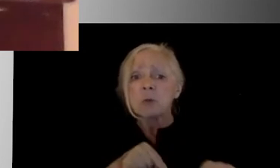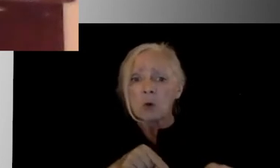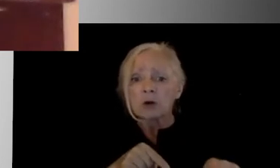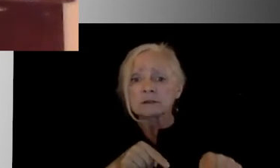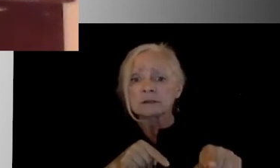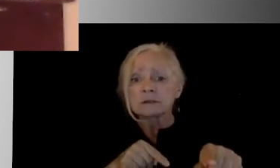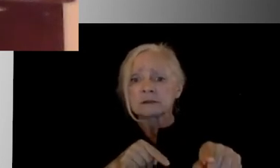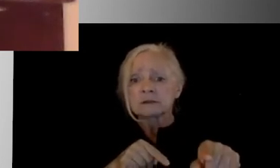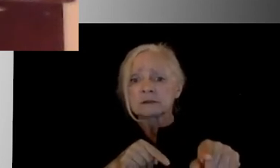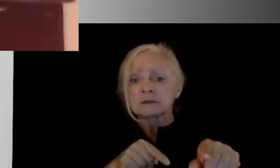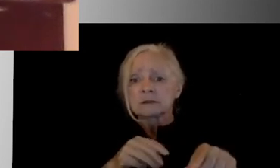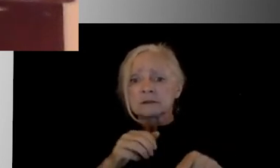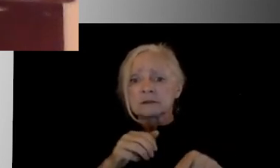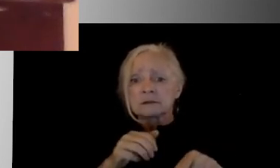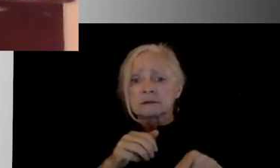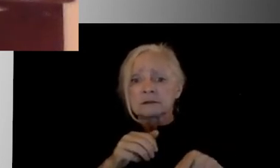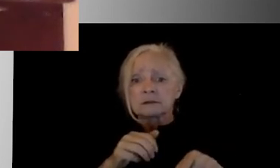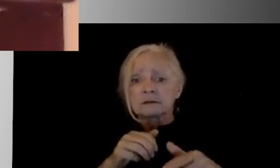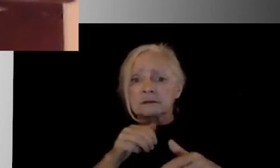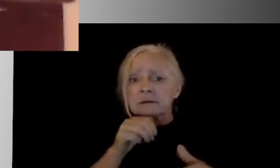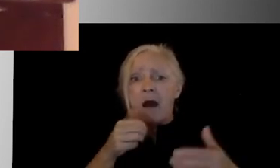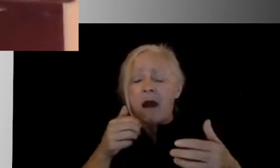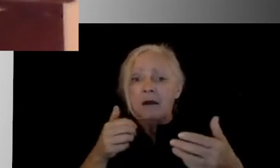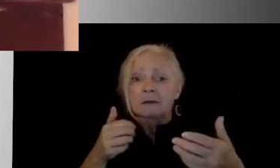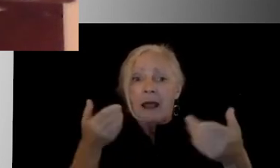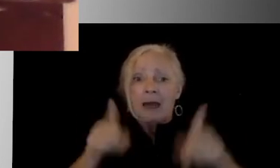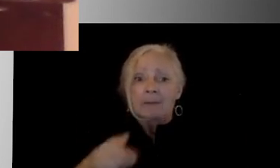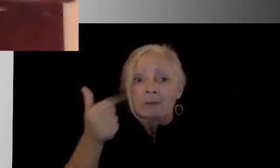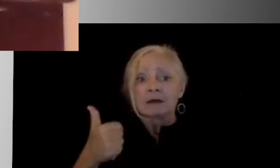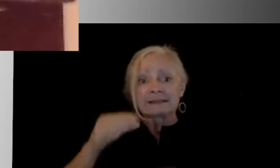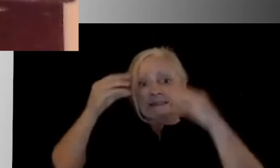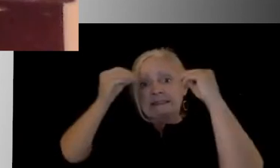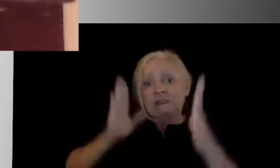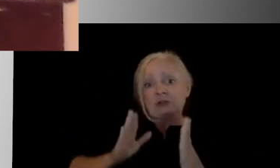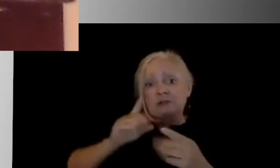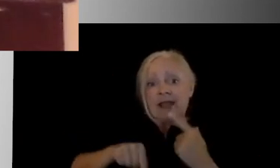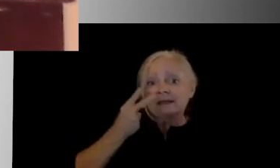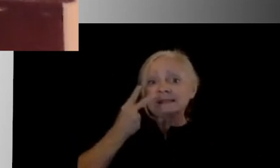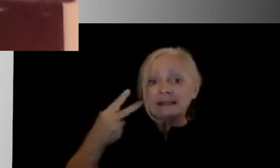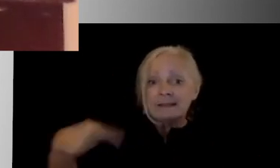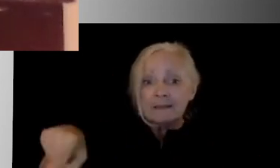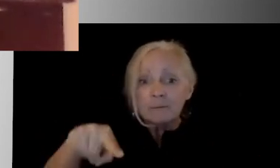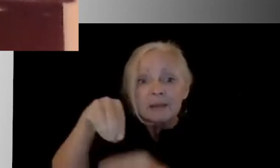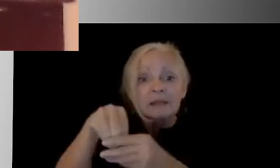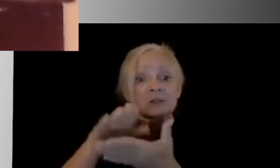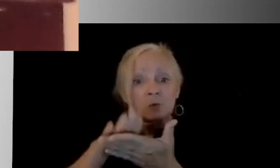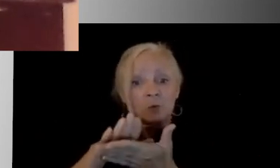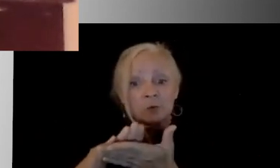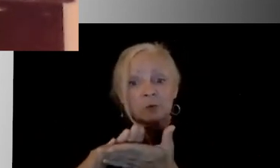not happening because our students are not in the schoolhouse. We know that for many of our students, the socialization aspect, which is why the